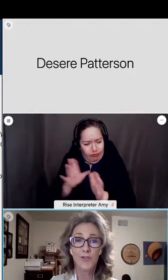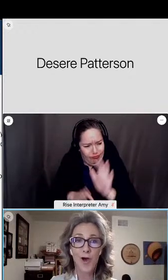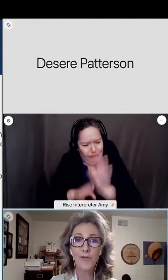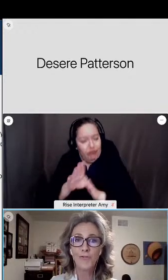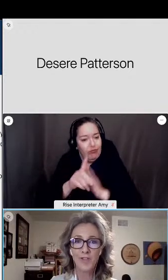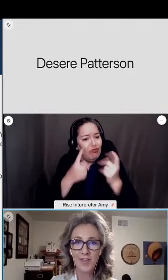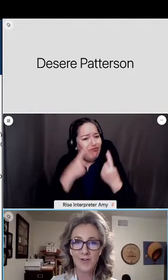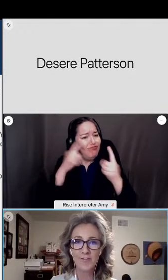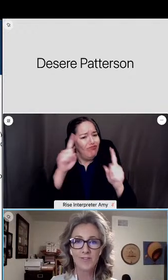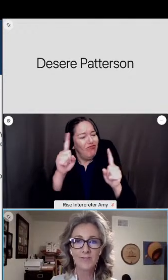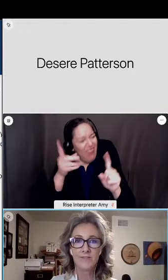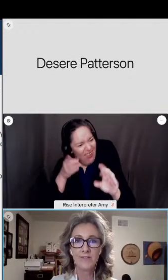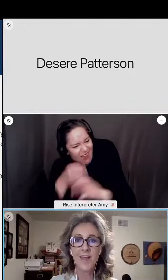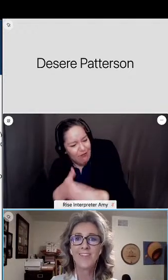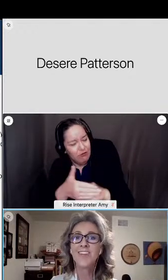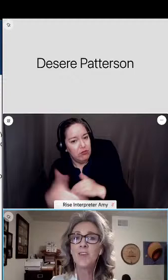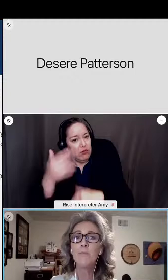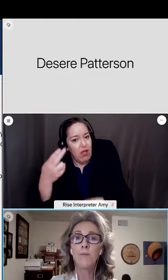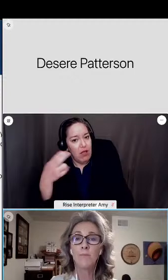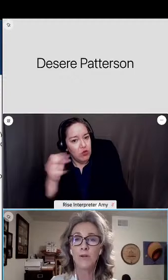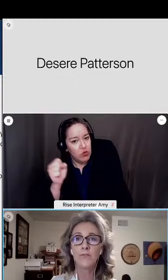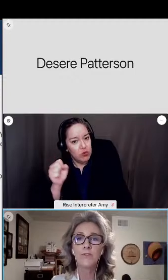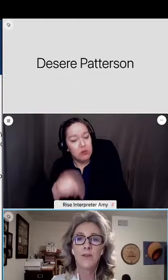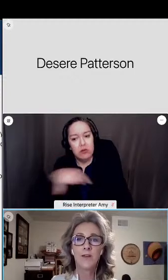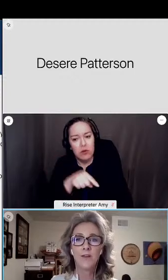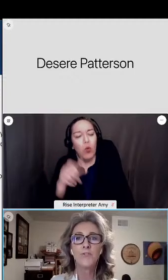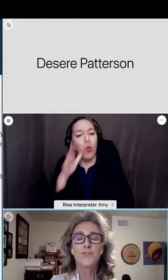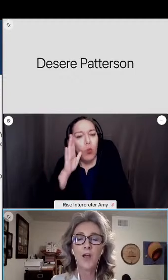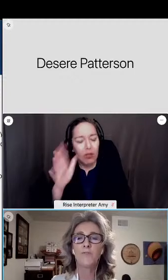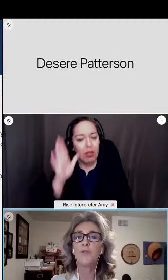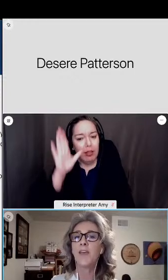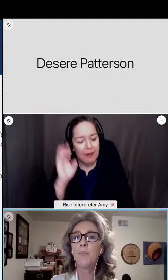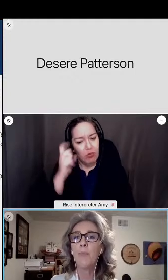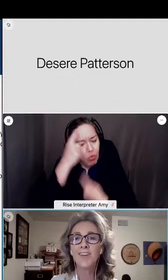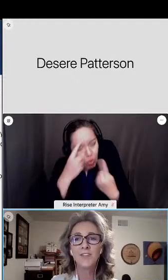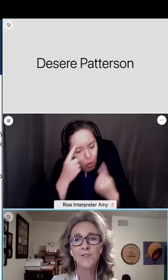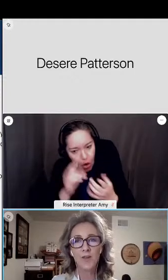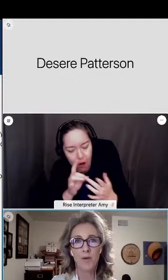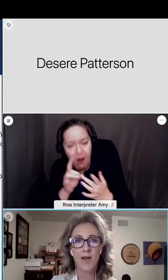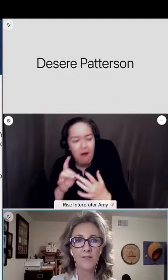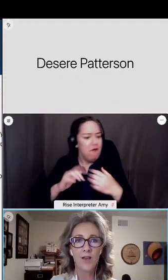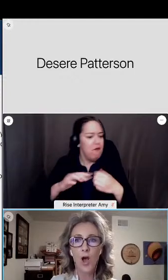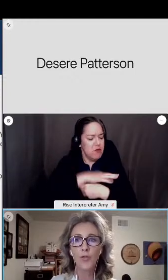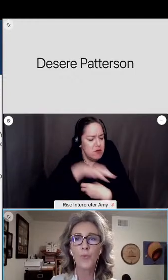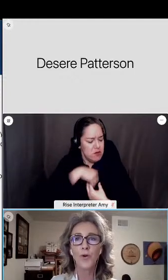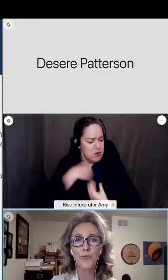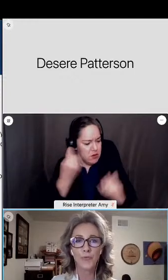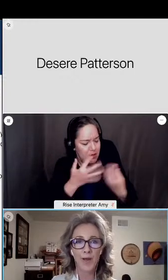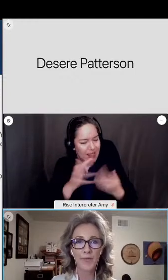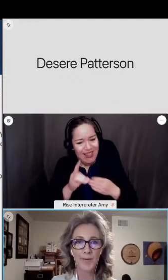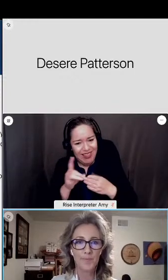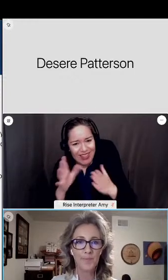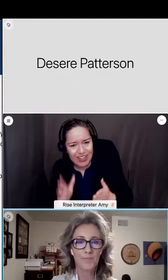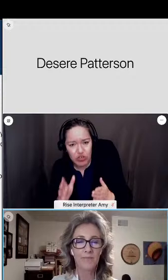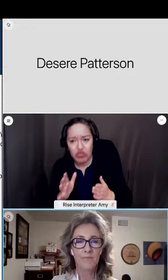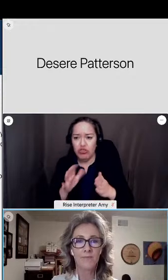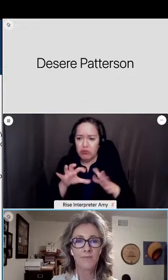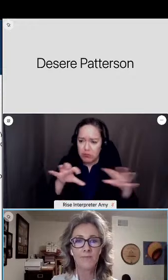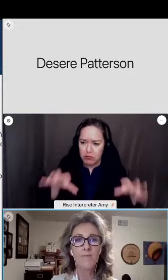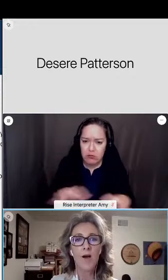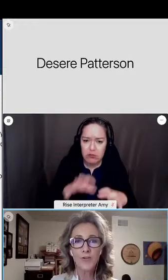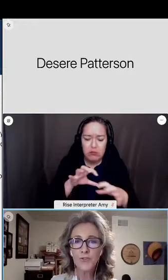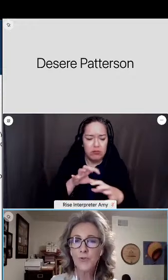will be thoughtful leaders and team members who strive to make a positive impact on the world around them.